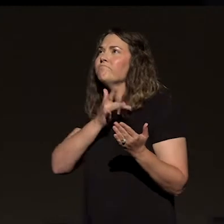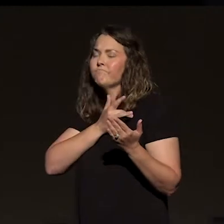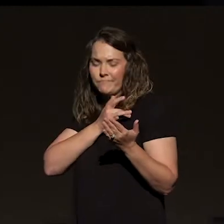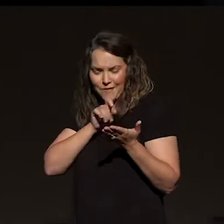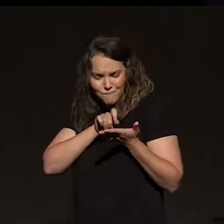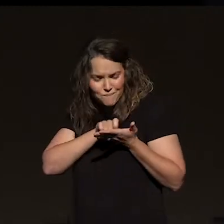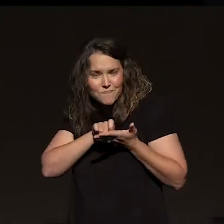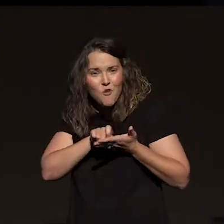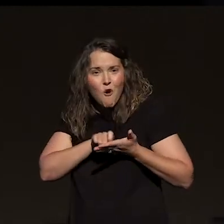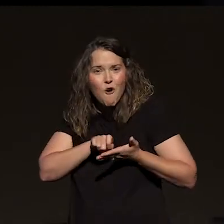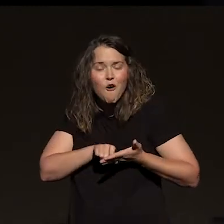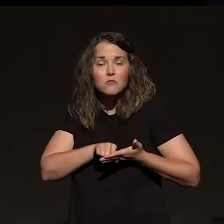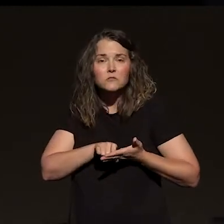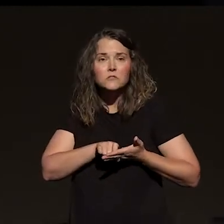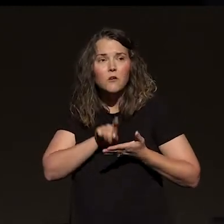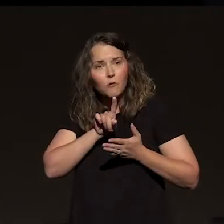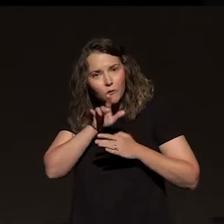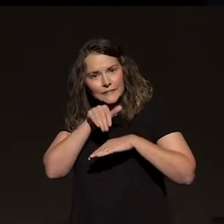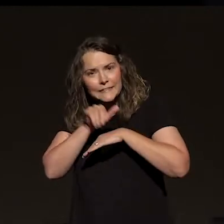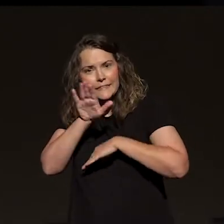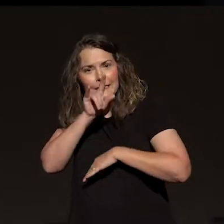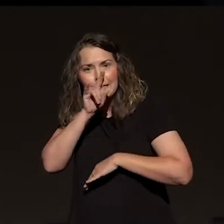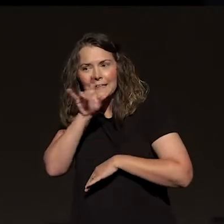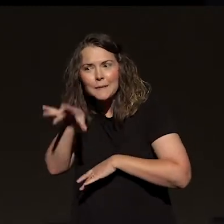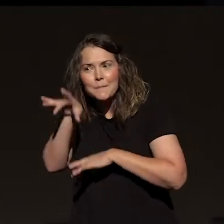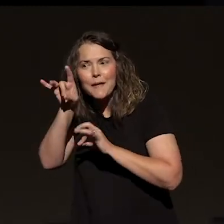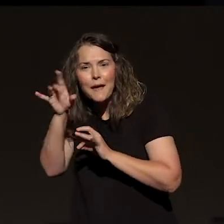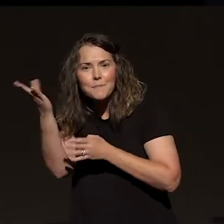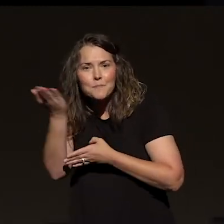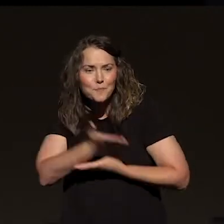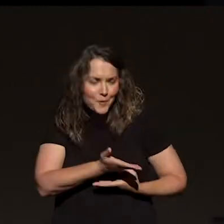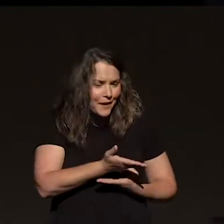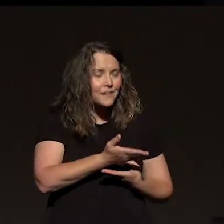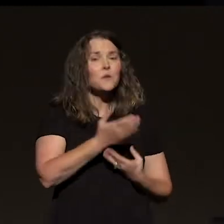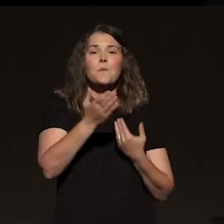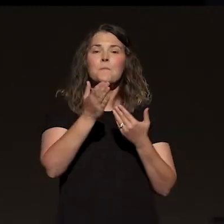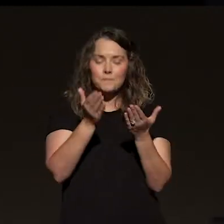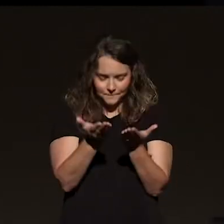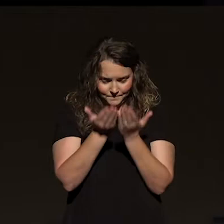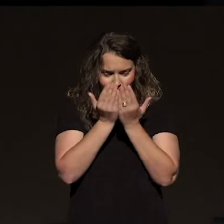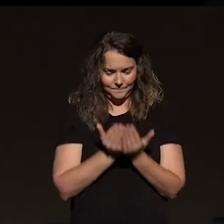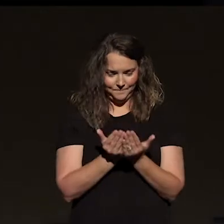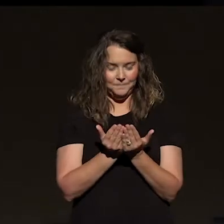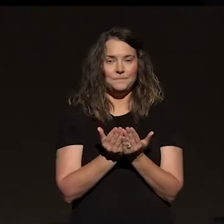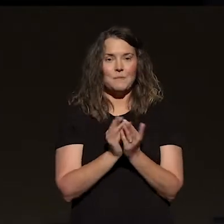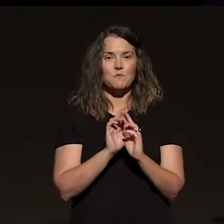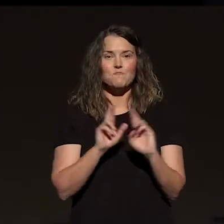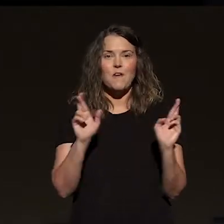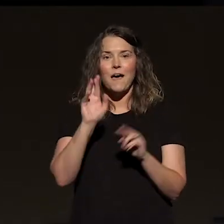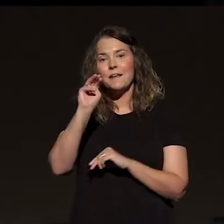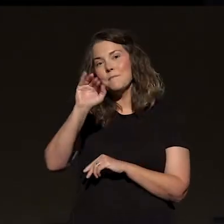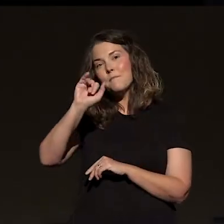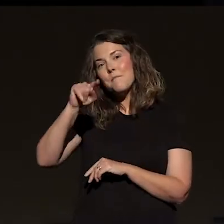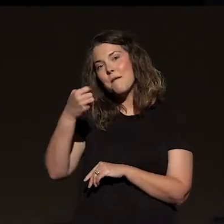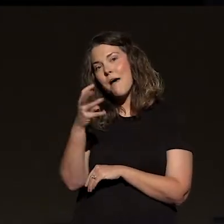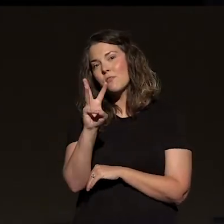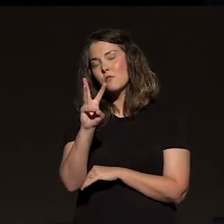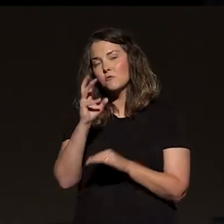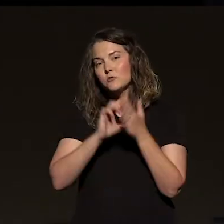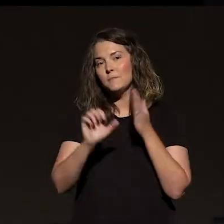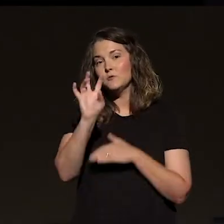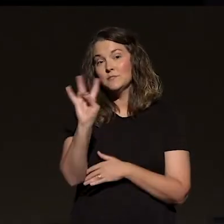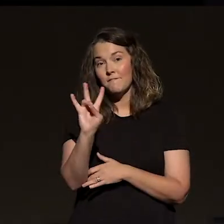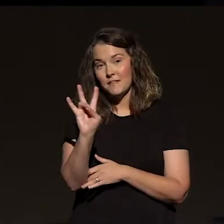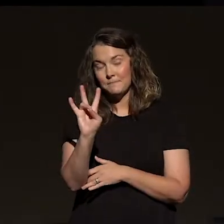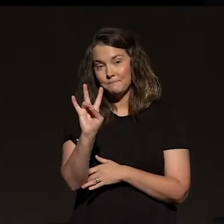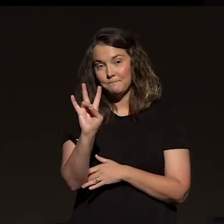take a Bible, go get one if you need to, send the kids to get it, whatever, but get a Bible in front of you, Matthew chapter seven. Now, want to kind of give you the context for that while y